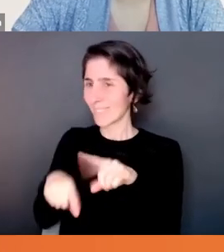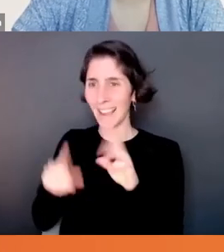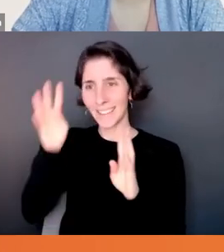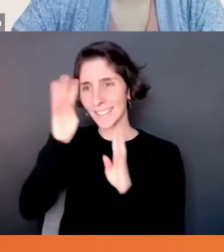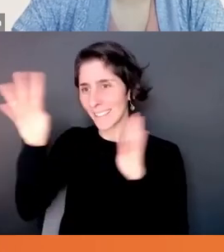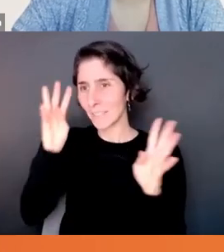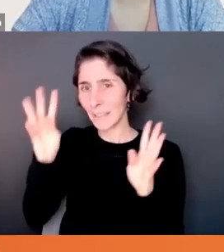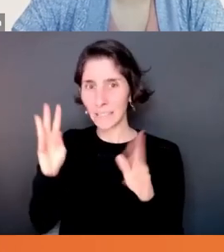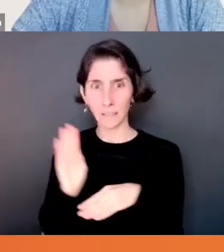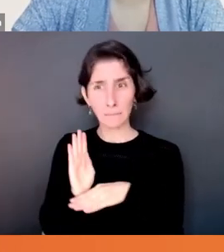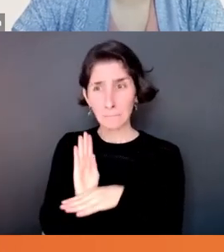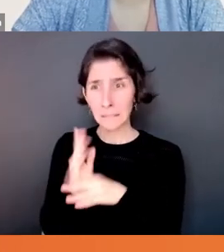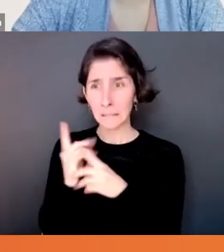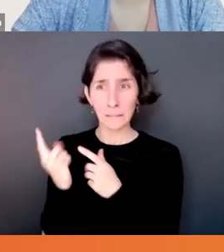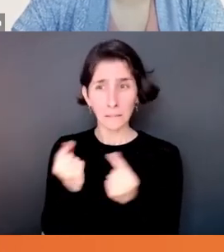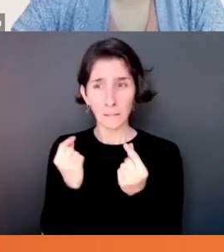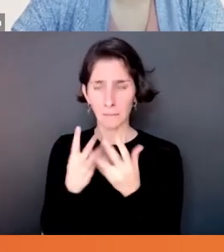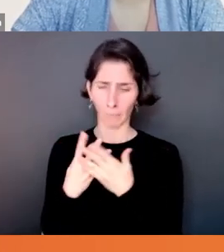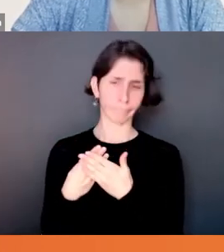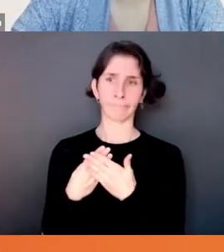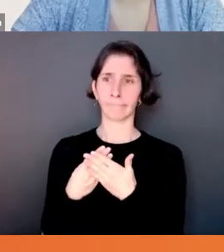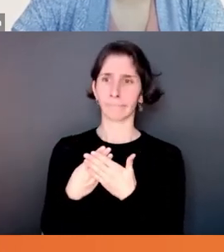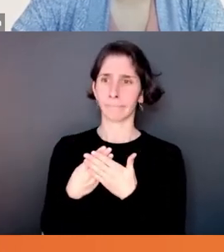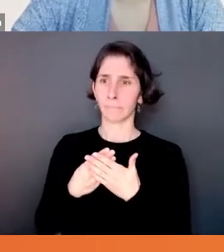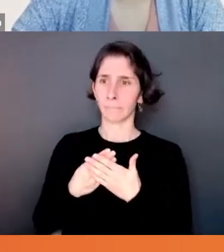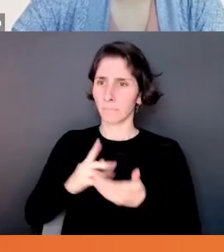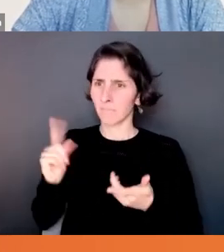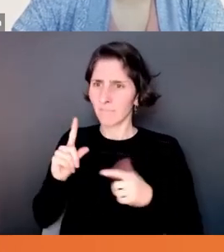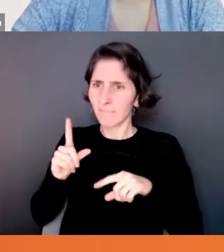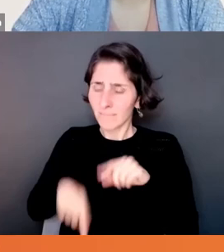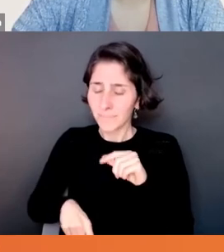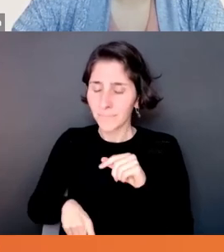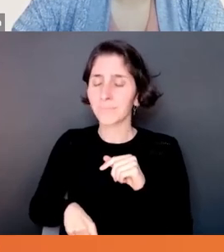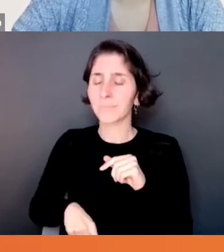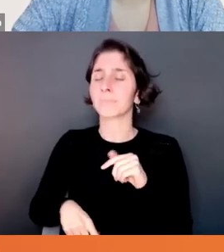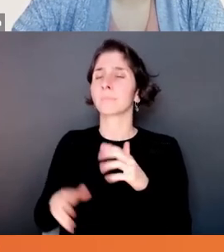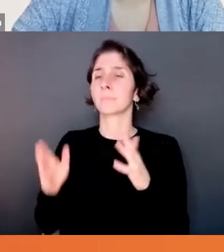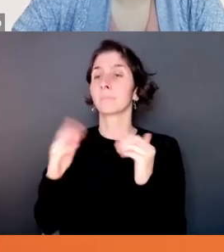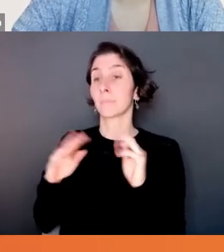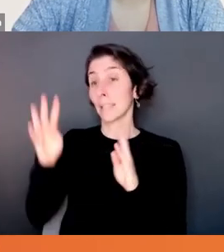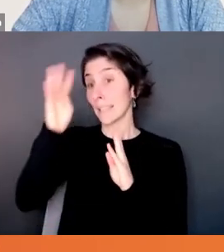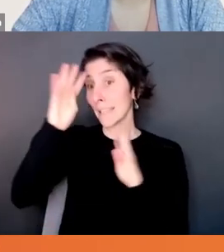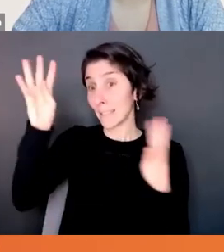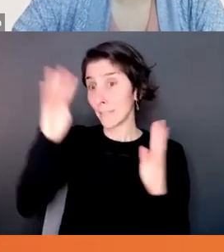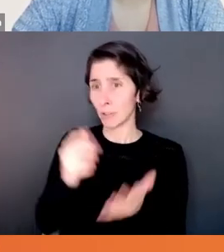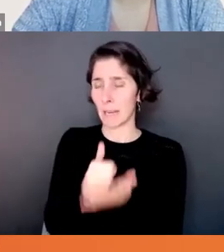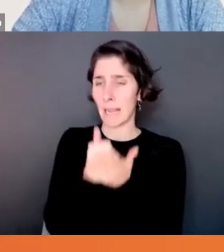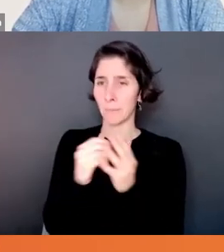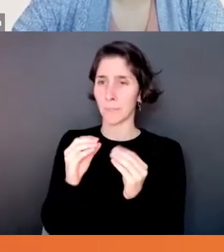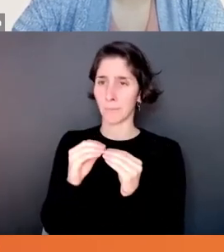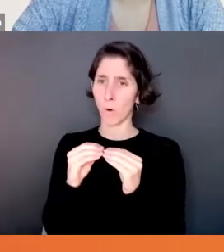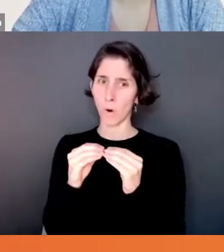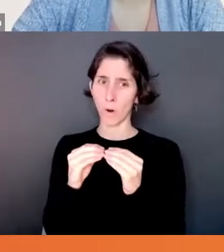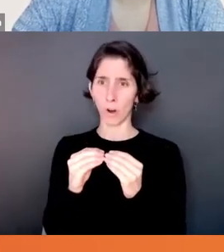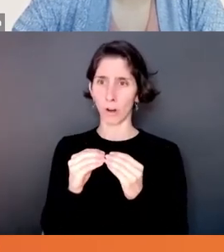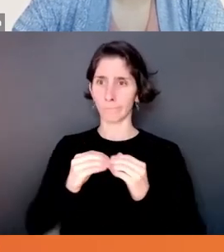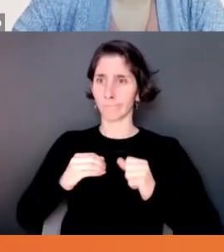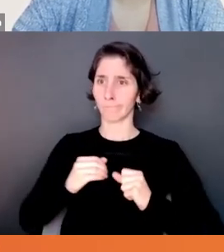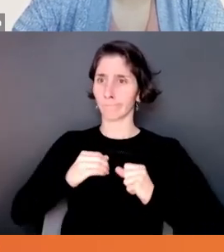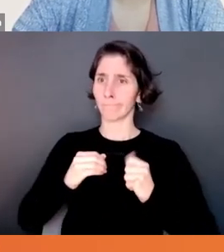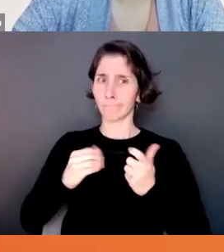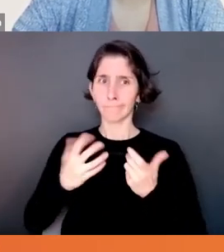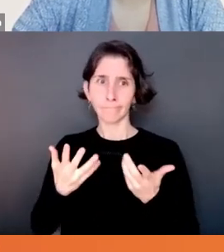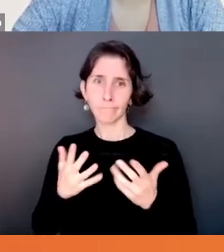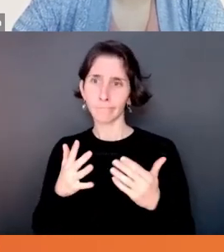And interestingly enough, I find that innovation actually is a way to create margin for yourself, right? Because there's always a bit, whatever you're doing